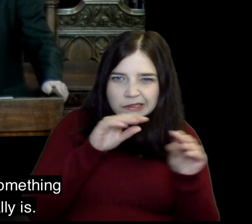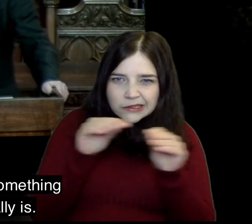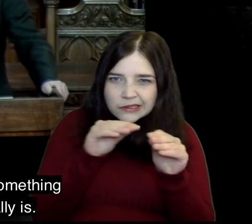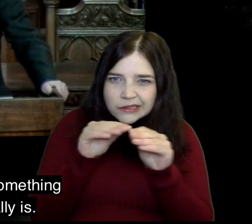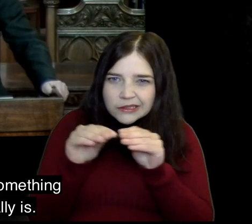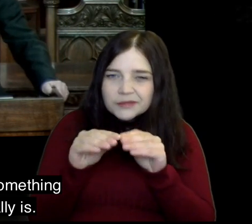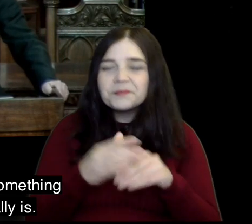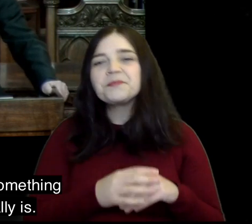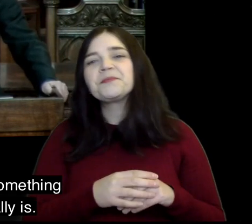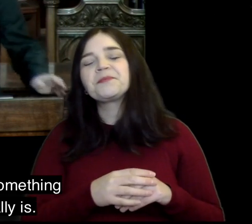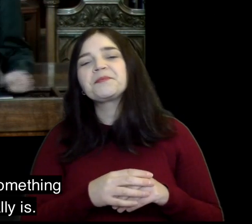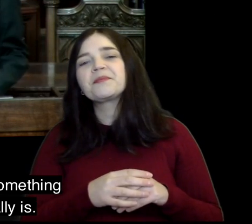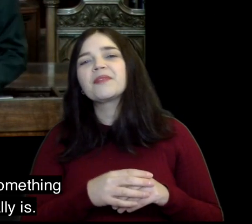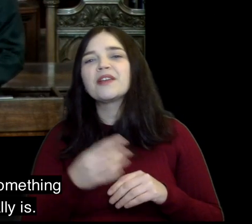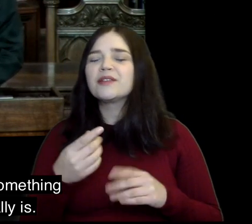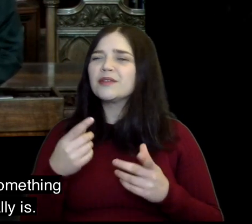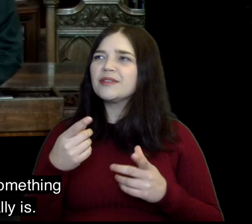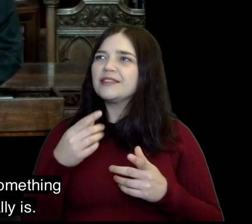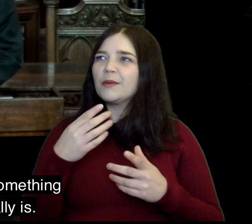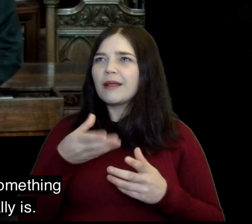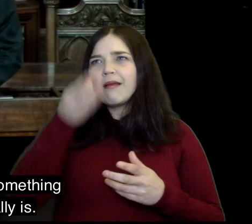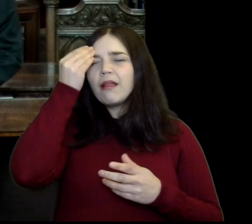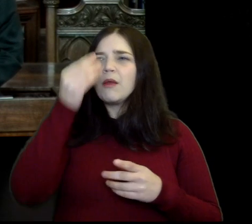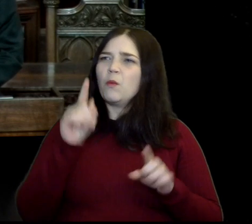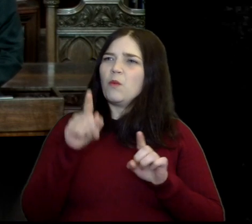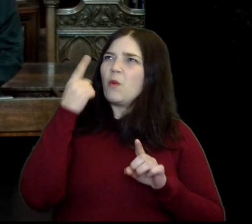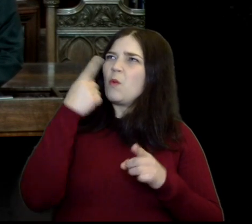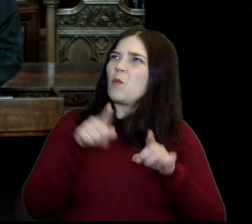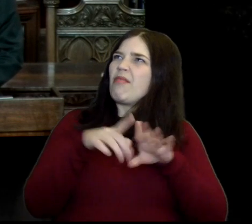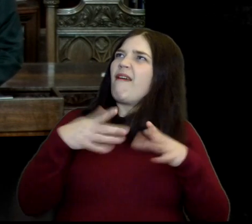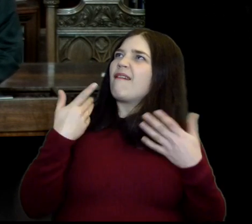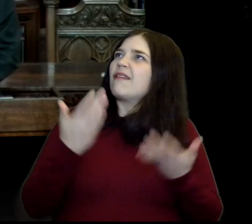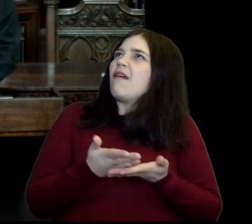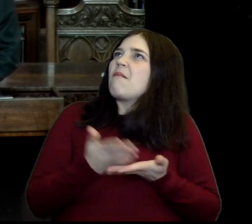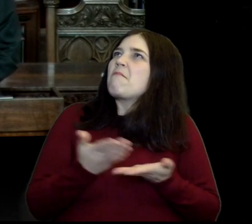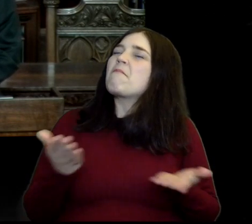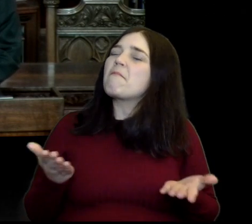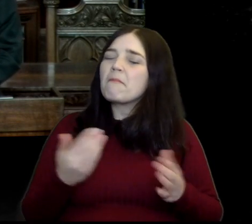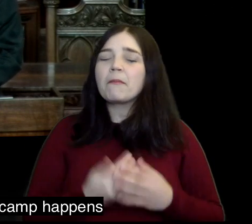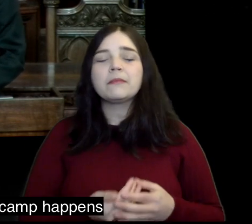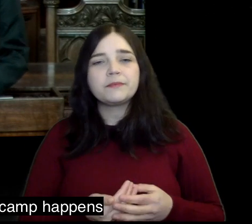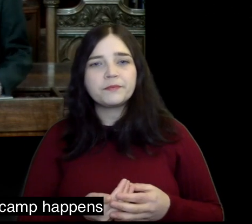and teaches him something of who God really is